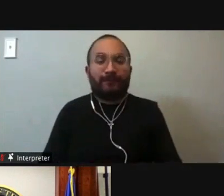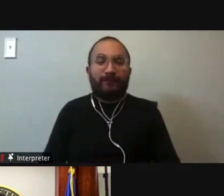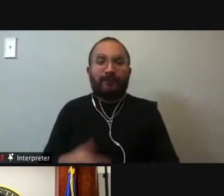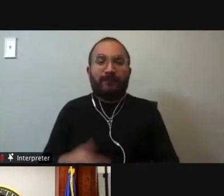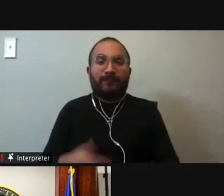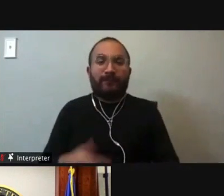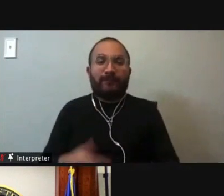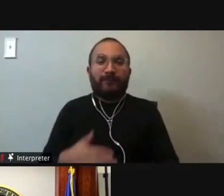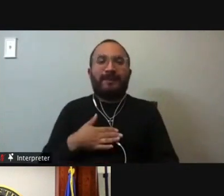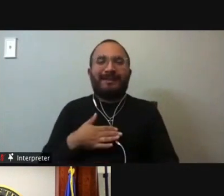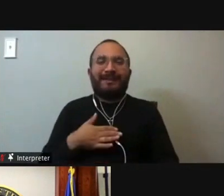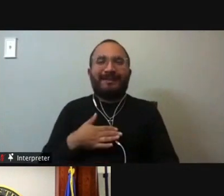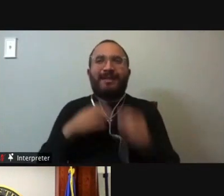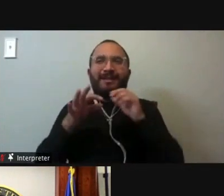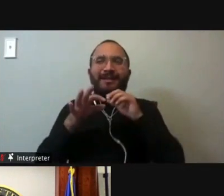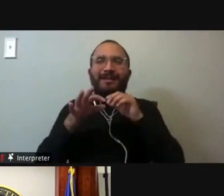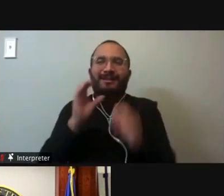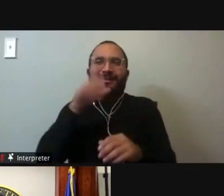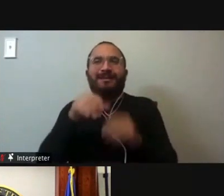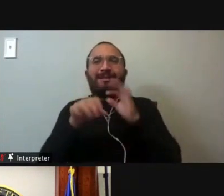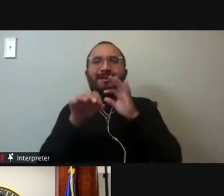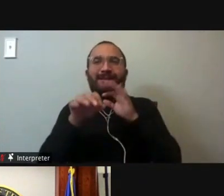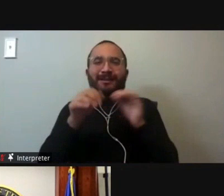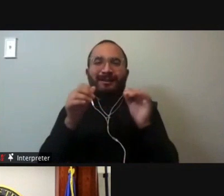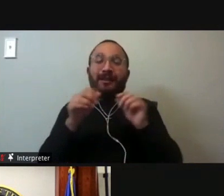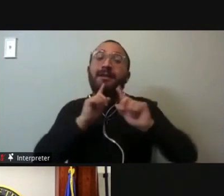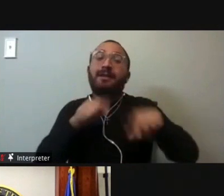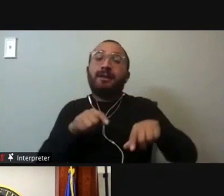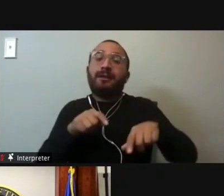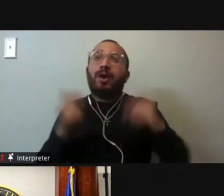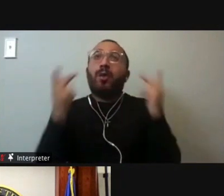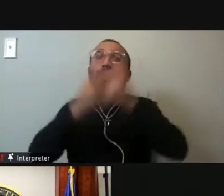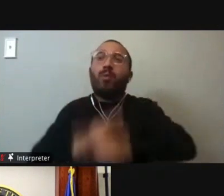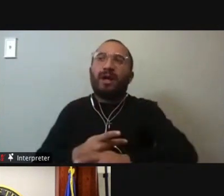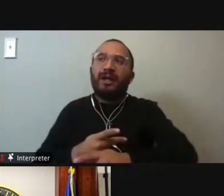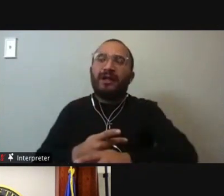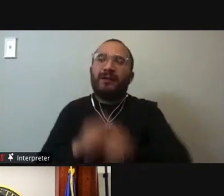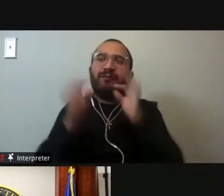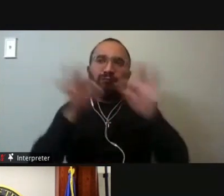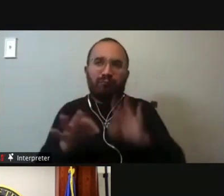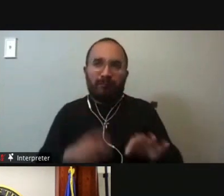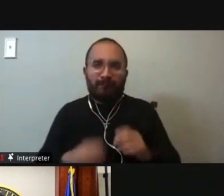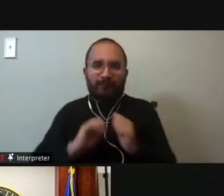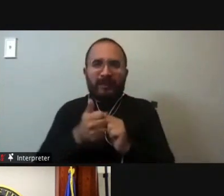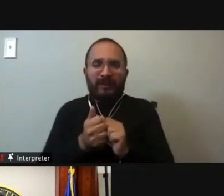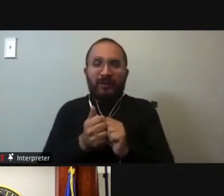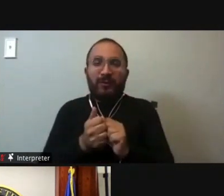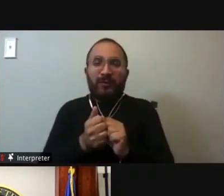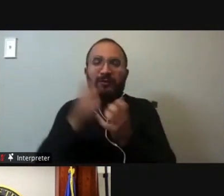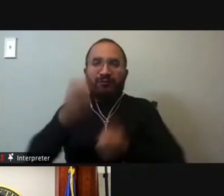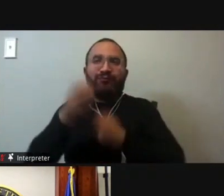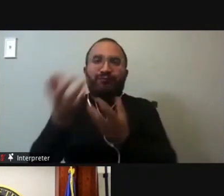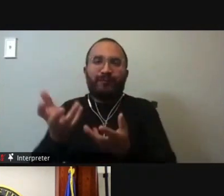quippy answer to that is it is the worst way of electing judges, except for all the others. And the truth